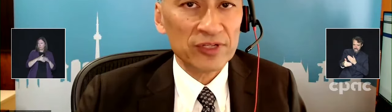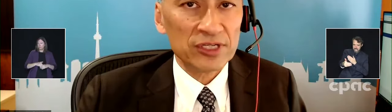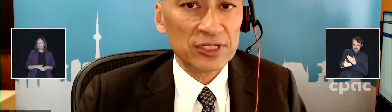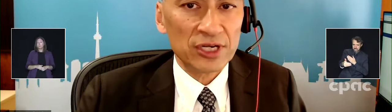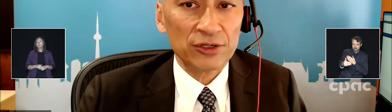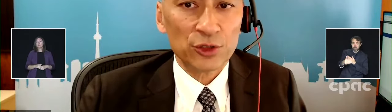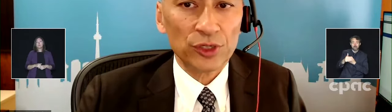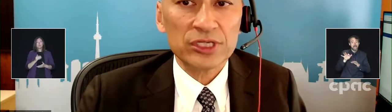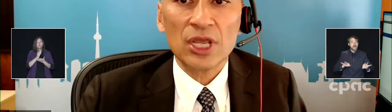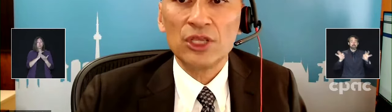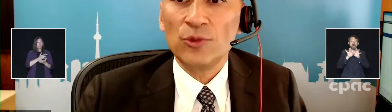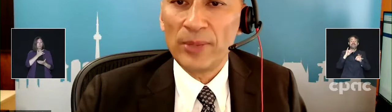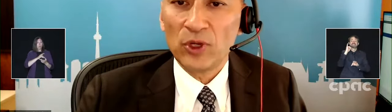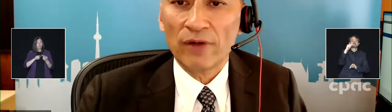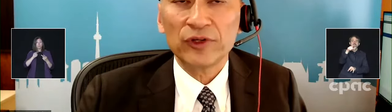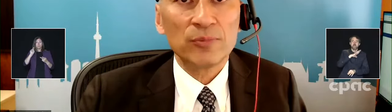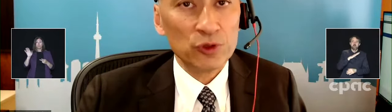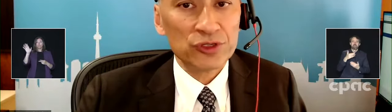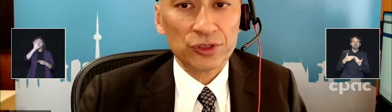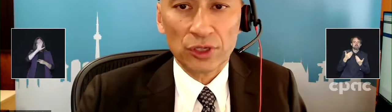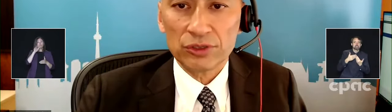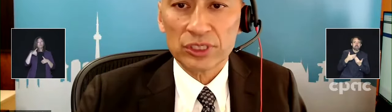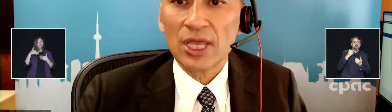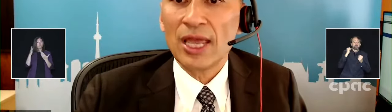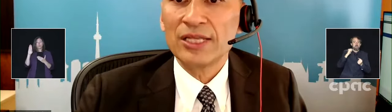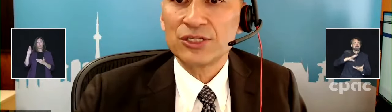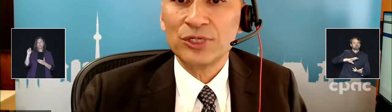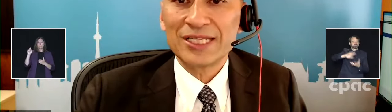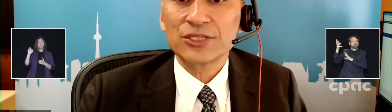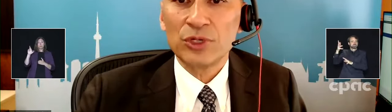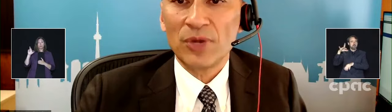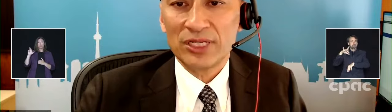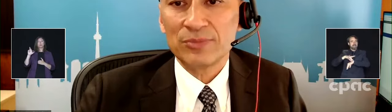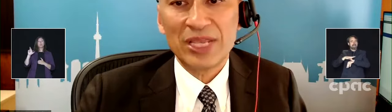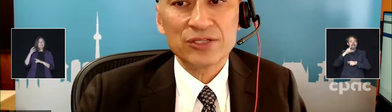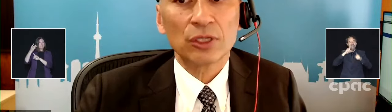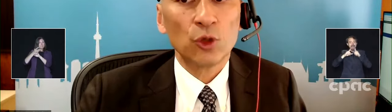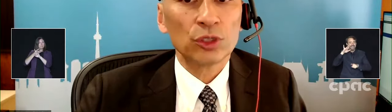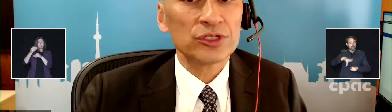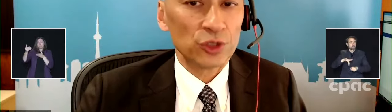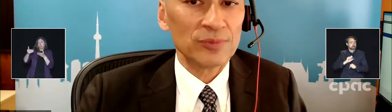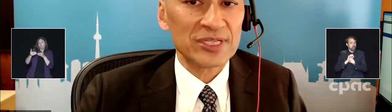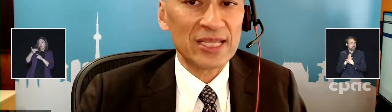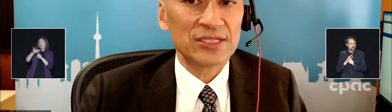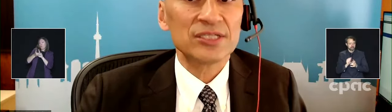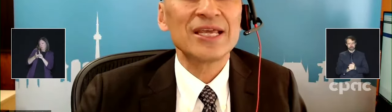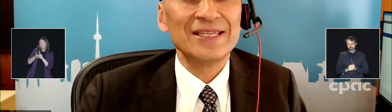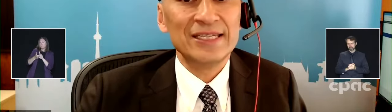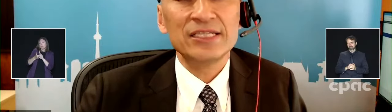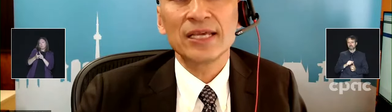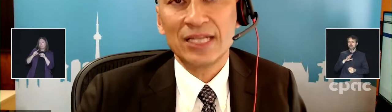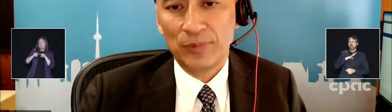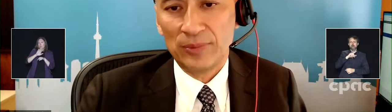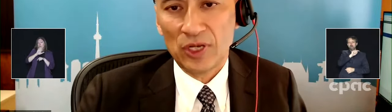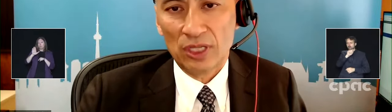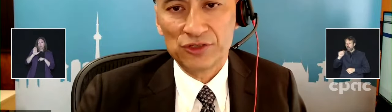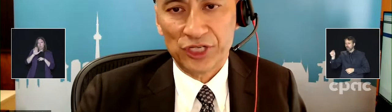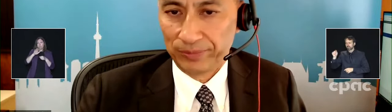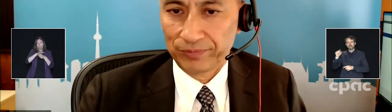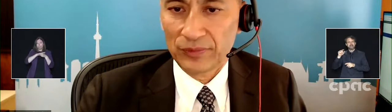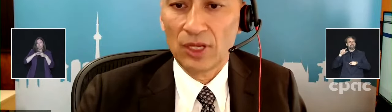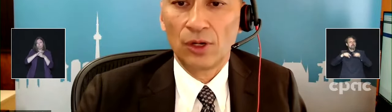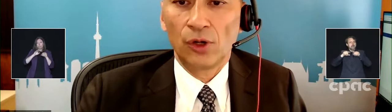and territories, you may be offered a booster dose as soon as three months based on local circumstances, needs and epidemiology.